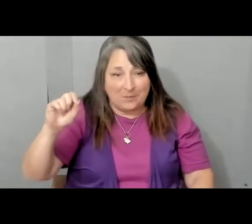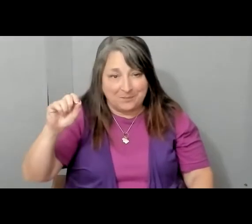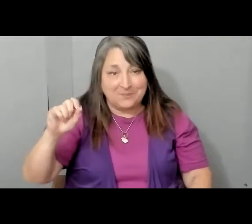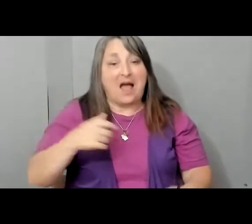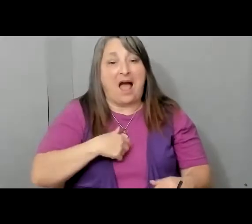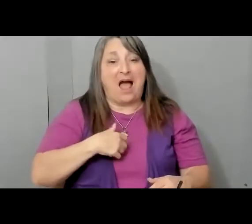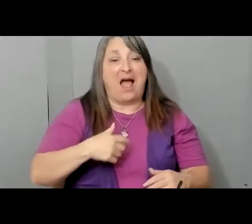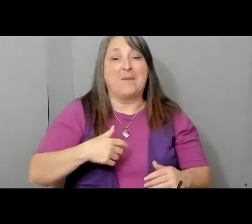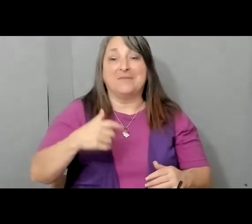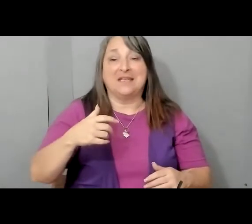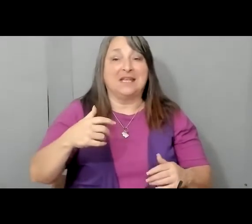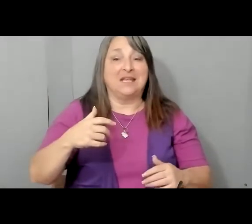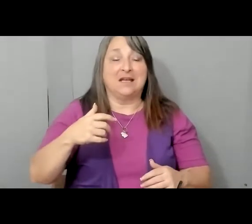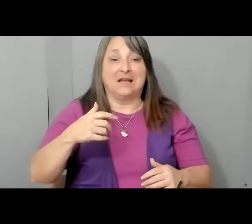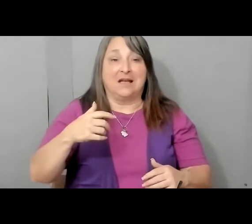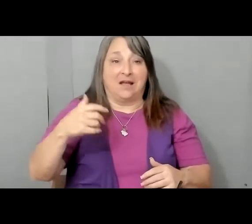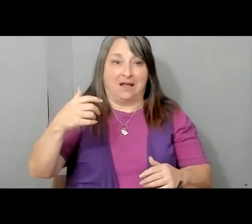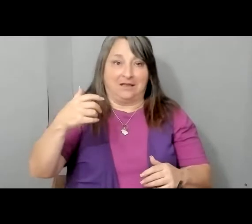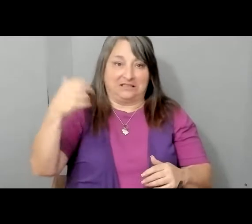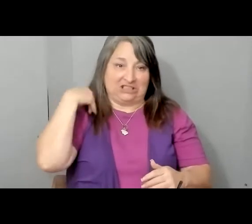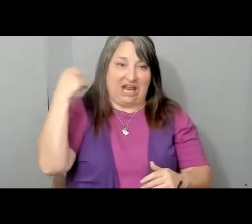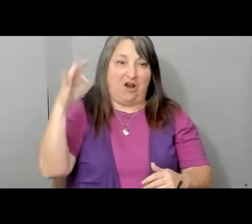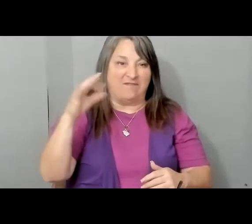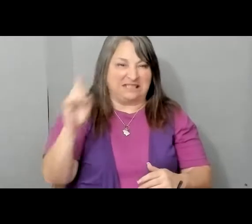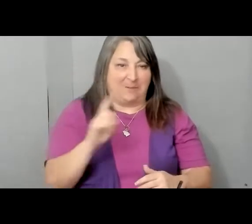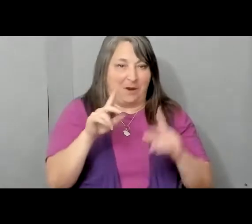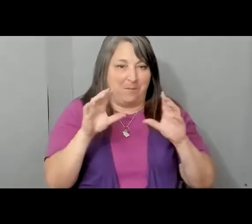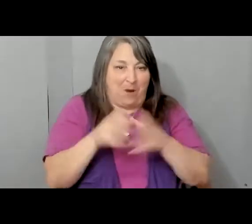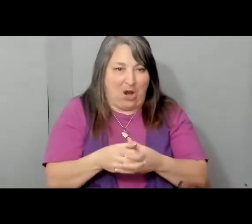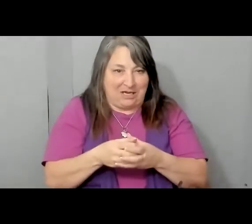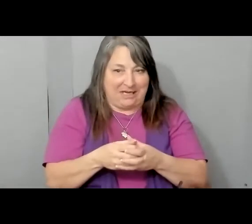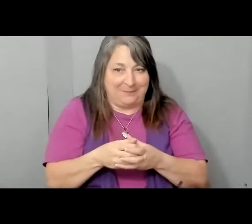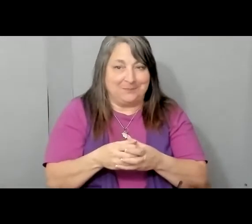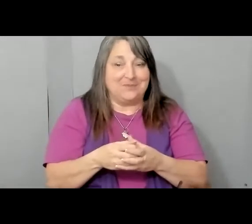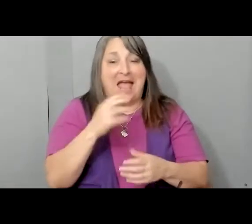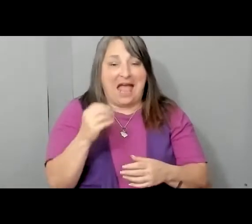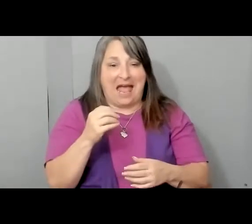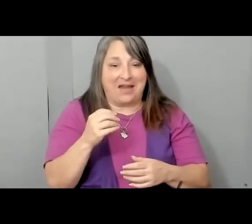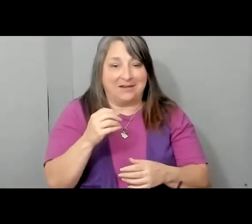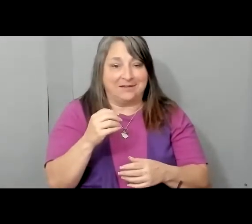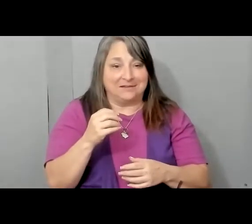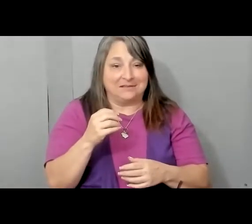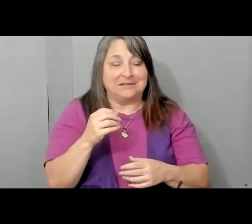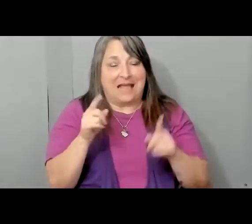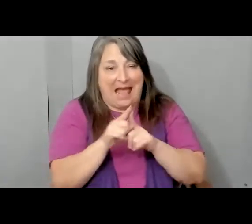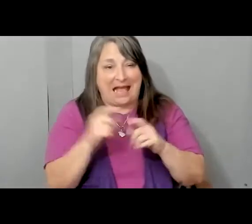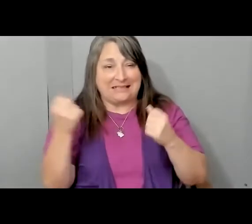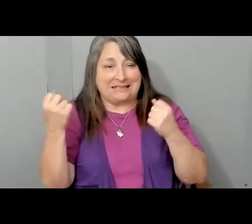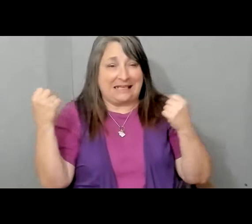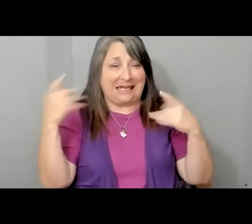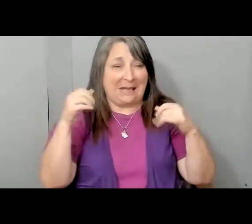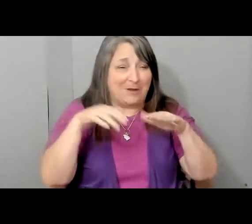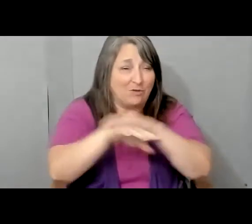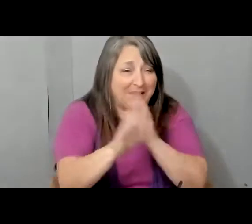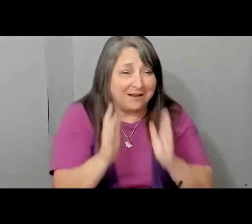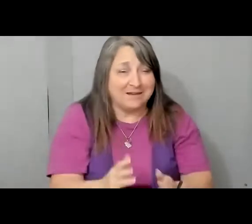Democratic Party in Orange County, and co-president of Unite Here Local 11. As an immigrant, as a former hotel worker,